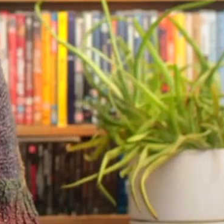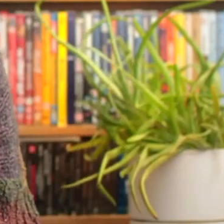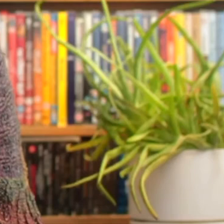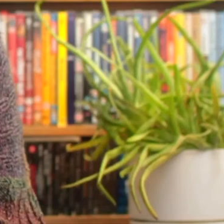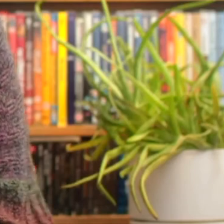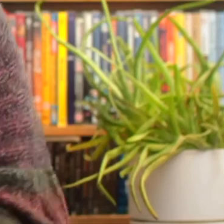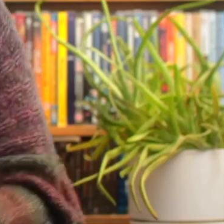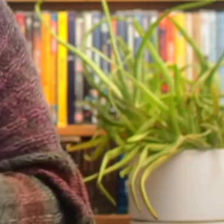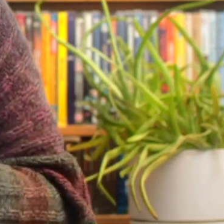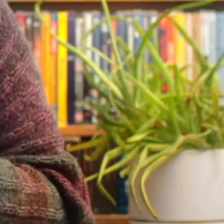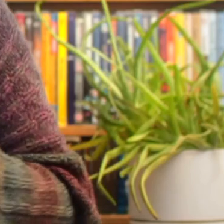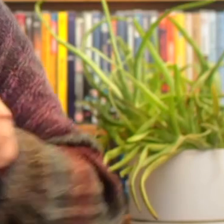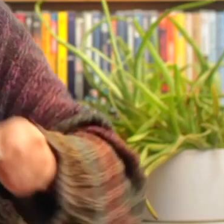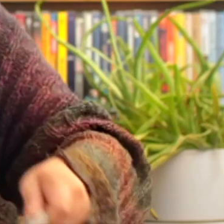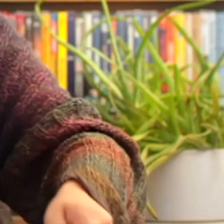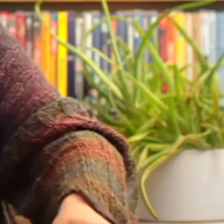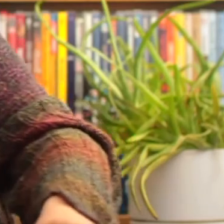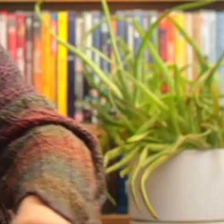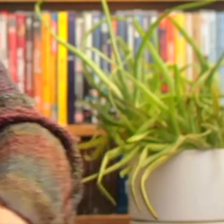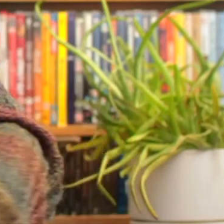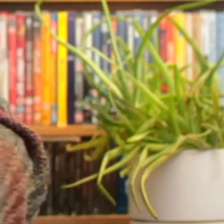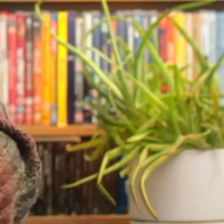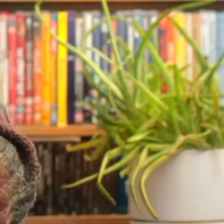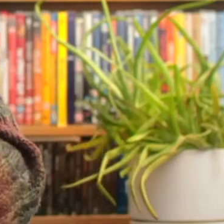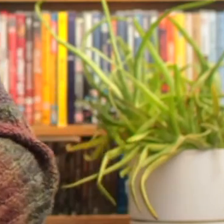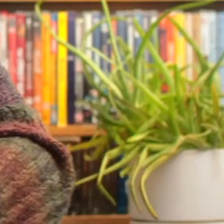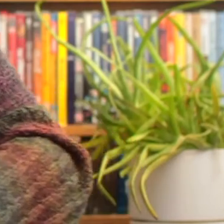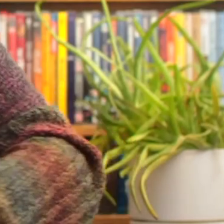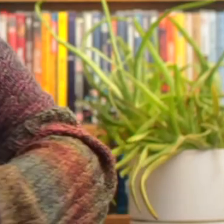Goodbye. Goodbye. Goodbye.